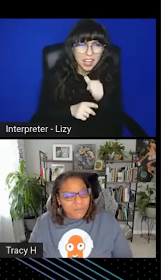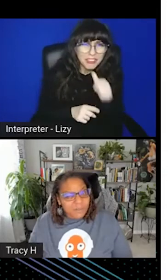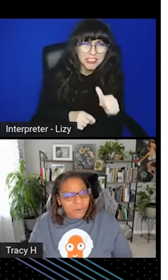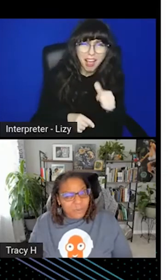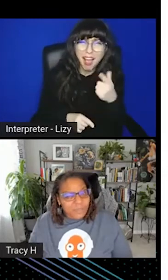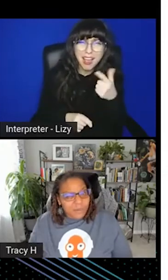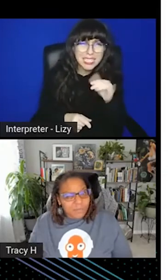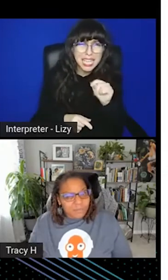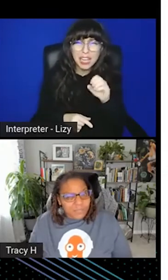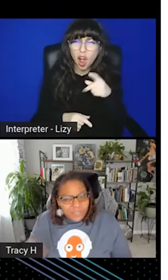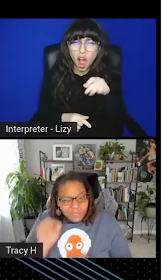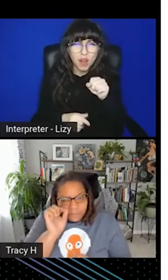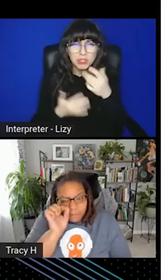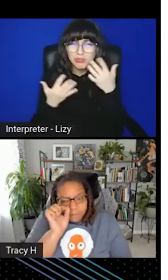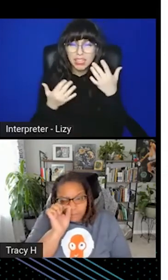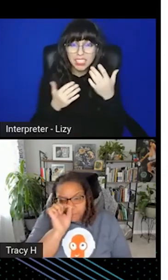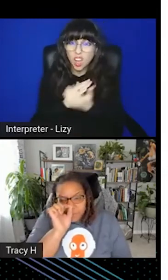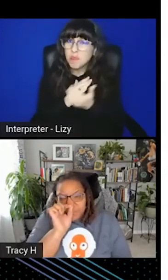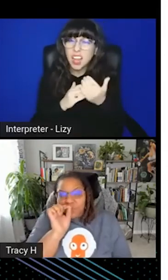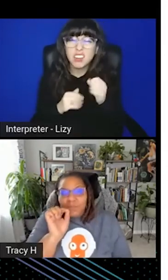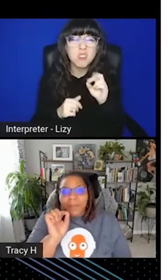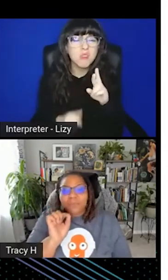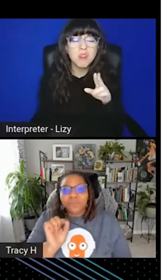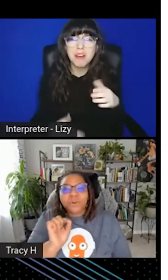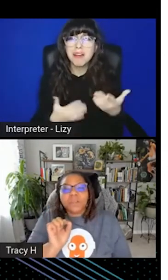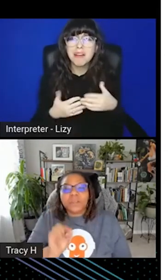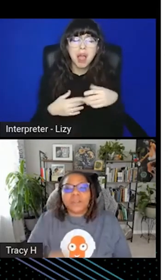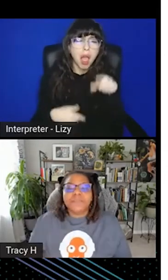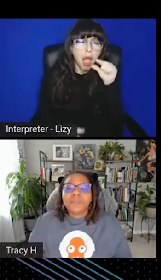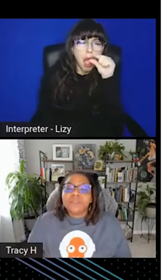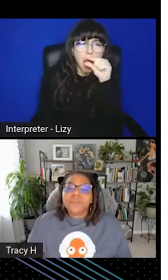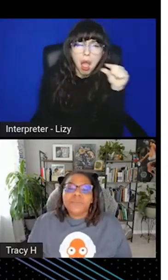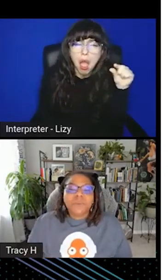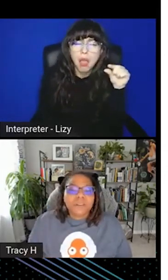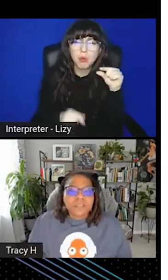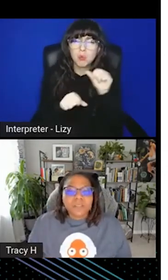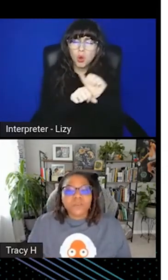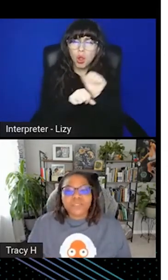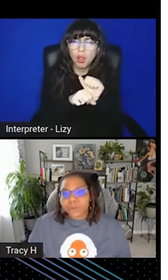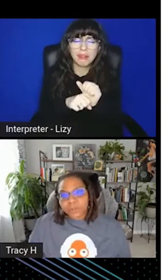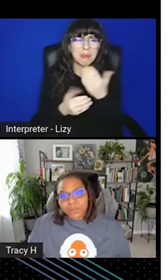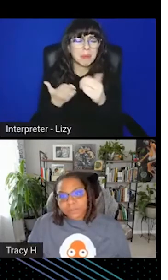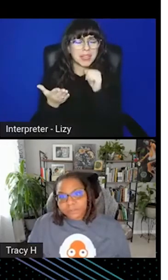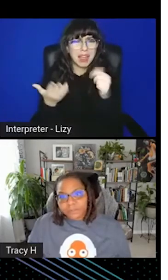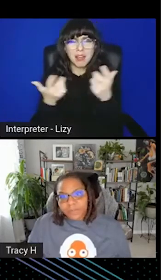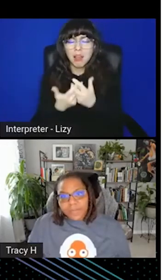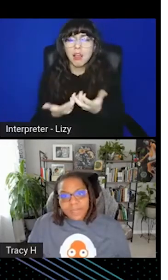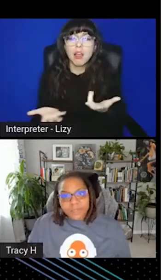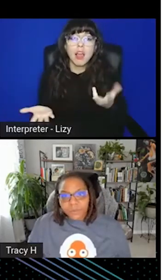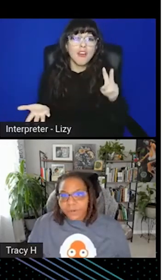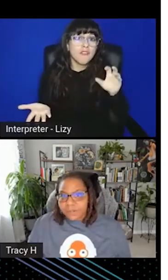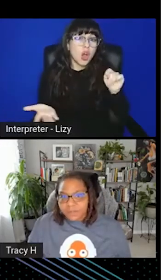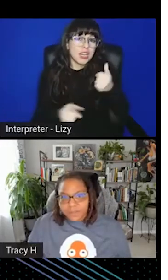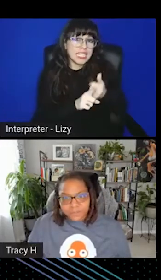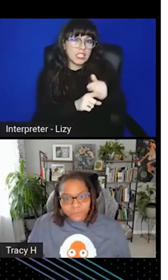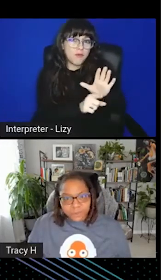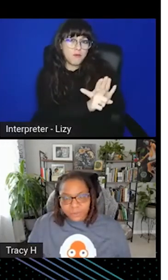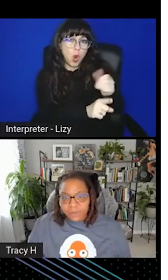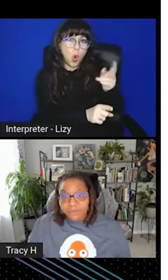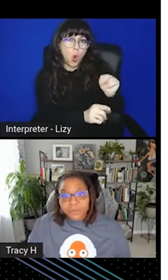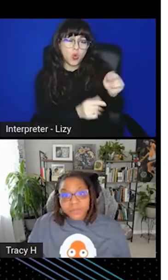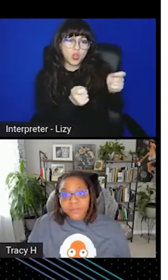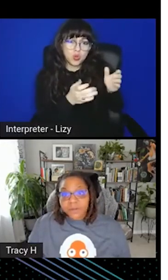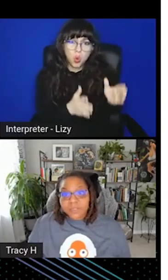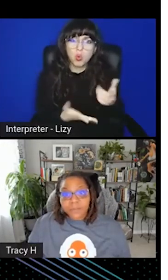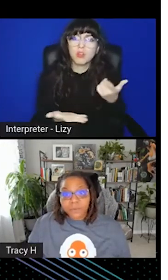default or without just a minuscule amount of work? So Vault is its own controller. It has an awareness of the diff for you.